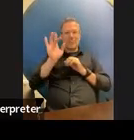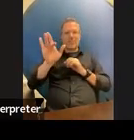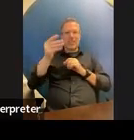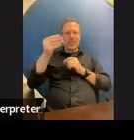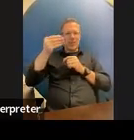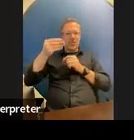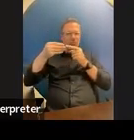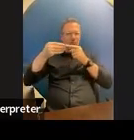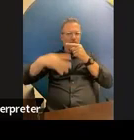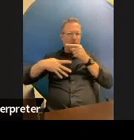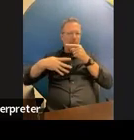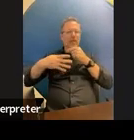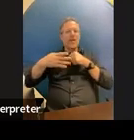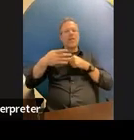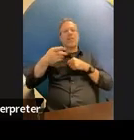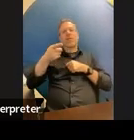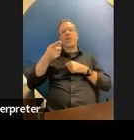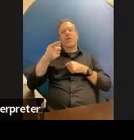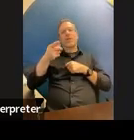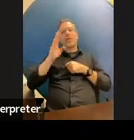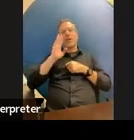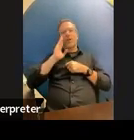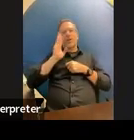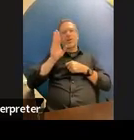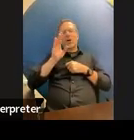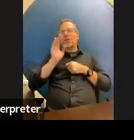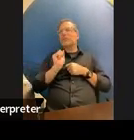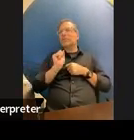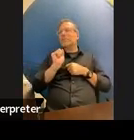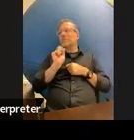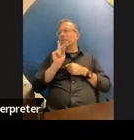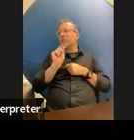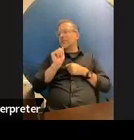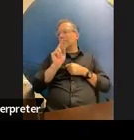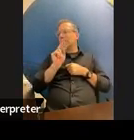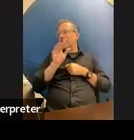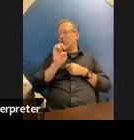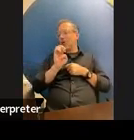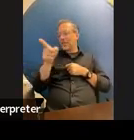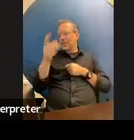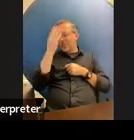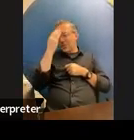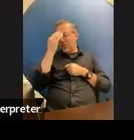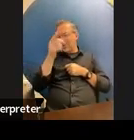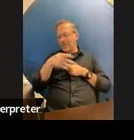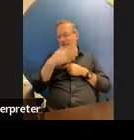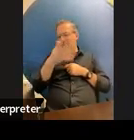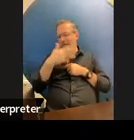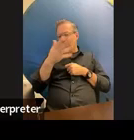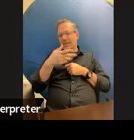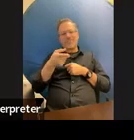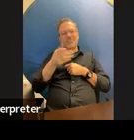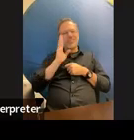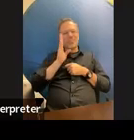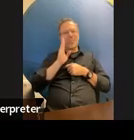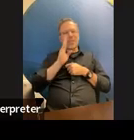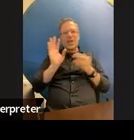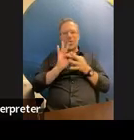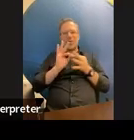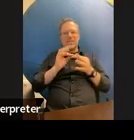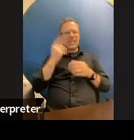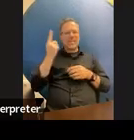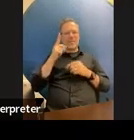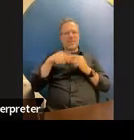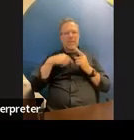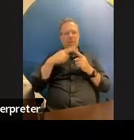gonna select oh i wish carly was here because she knows um it'll say something about alignment and